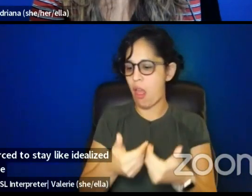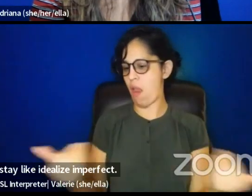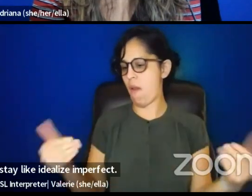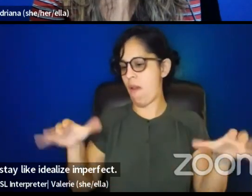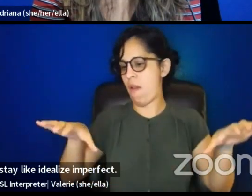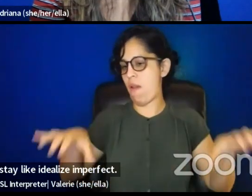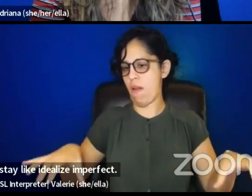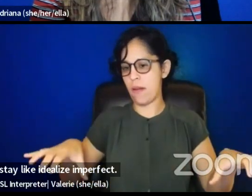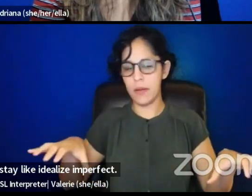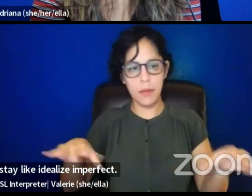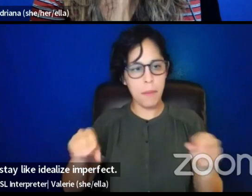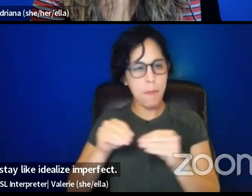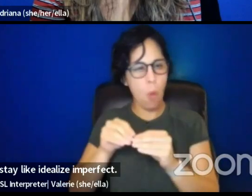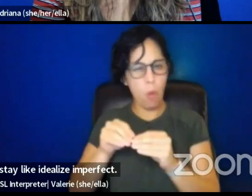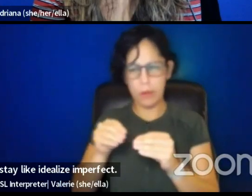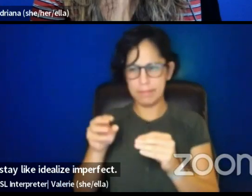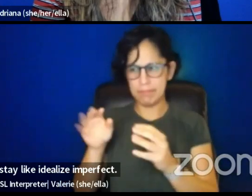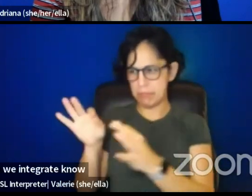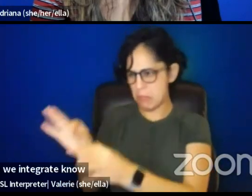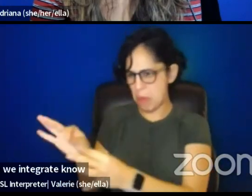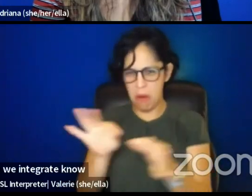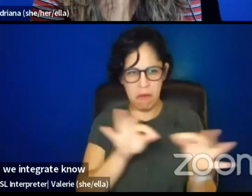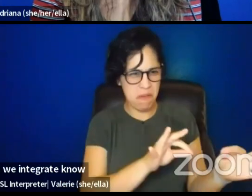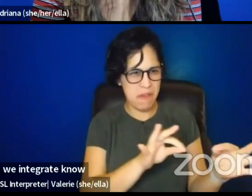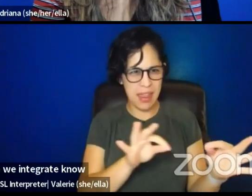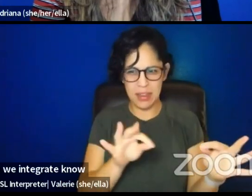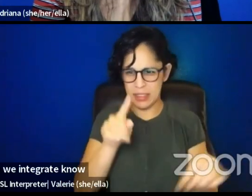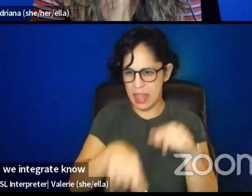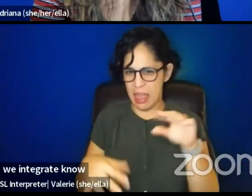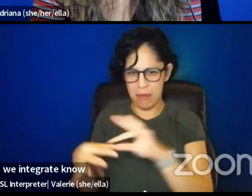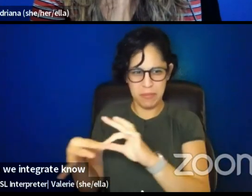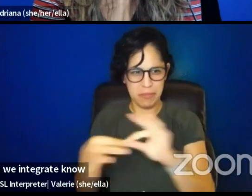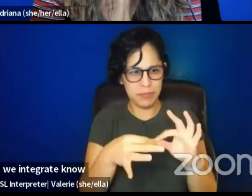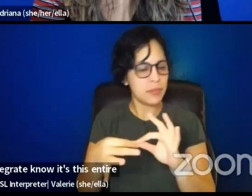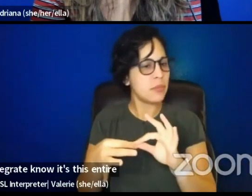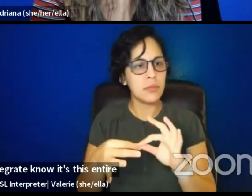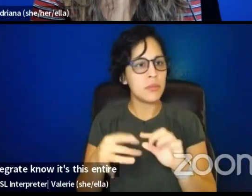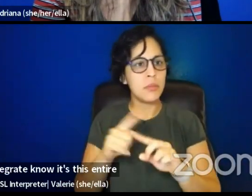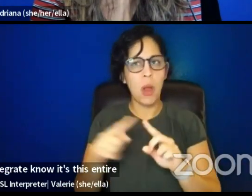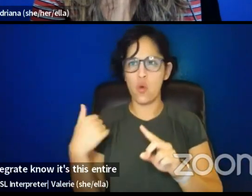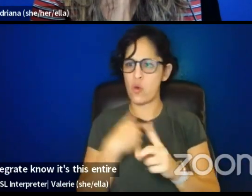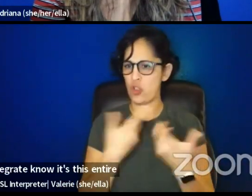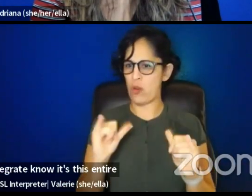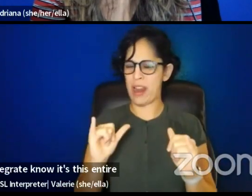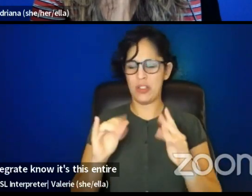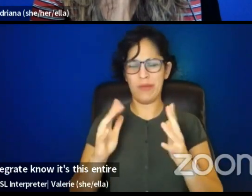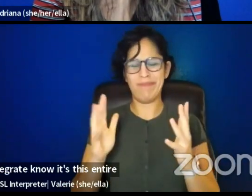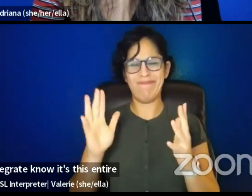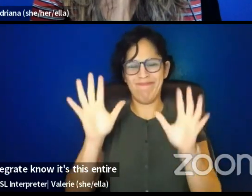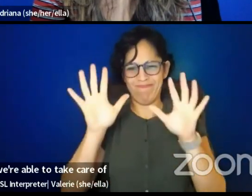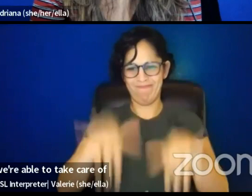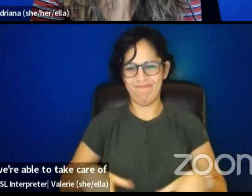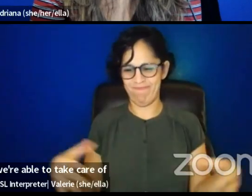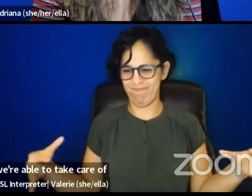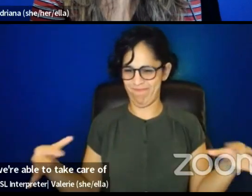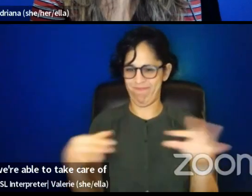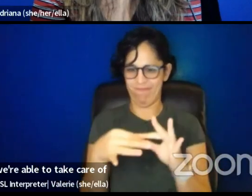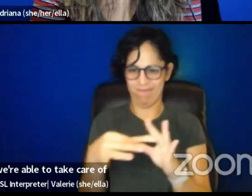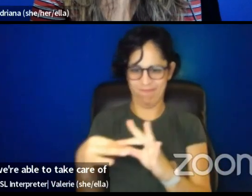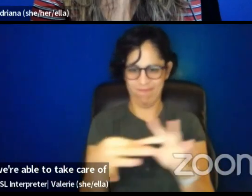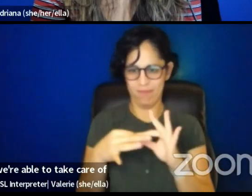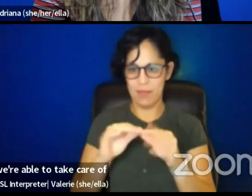we, um, how do we integrate? No, it's this entire life cycle of care that once we're able to take care of that in our organizations,